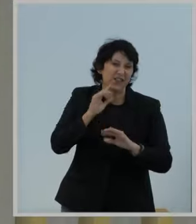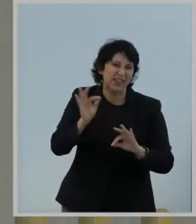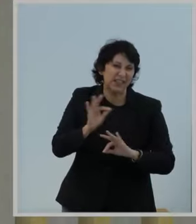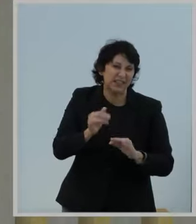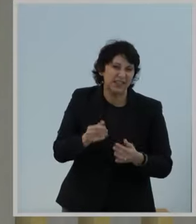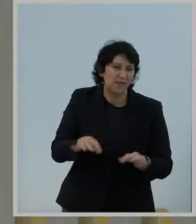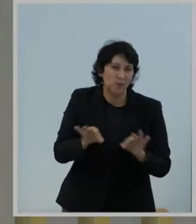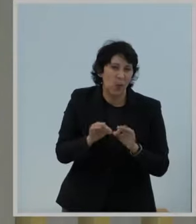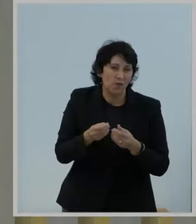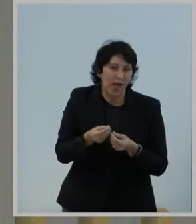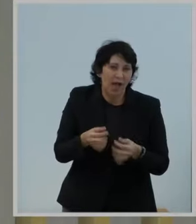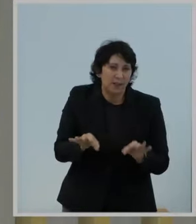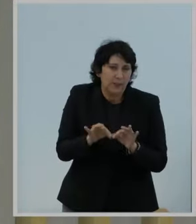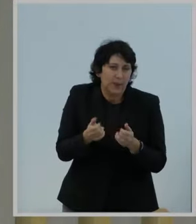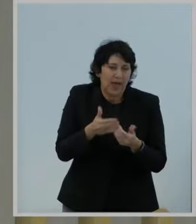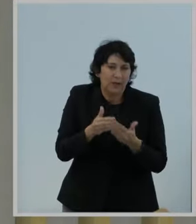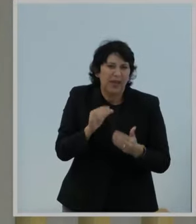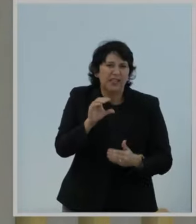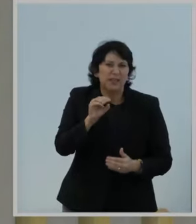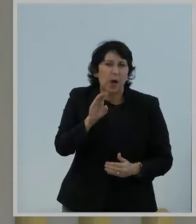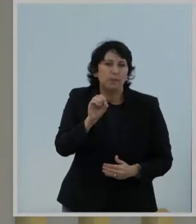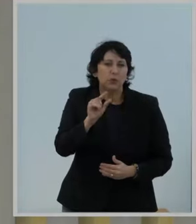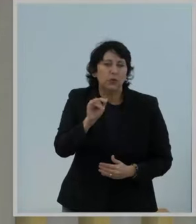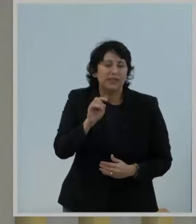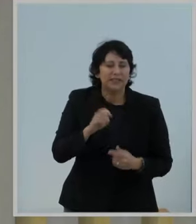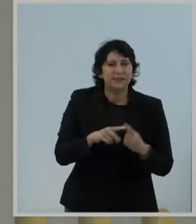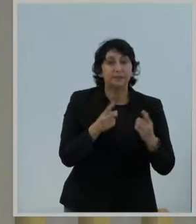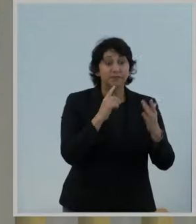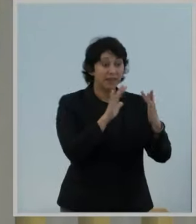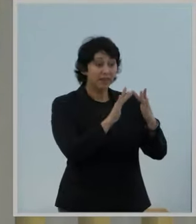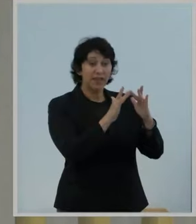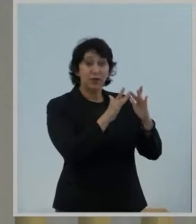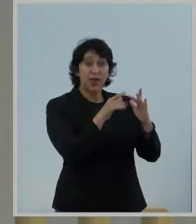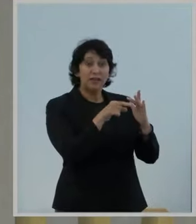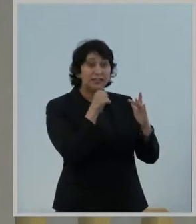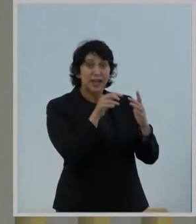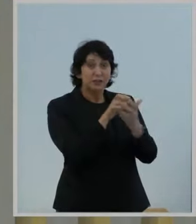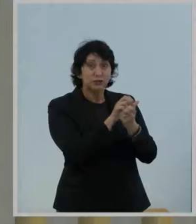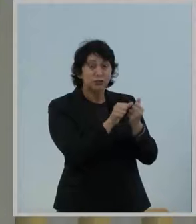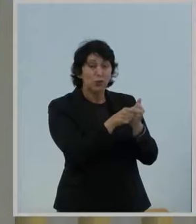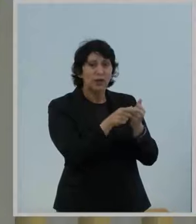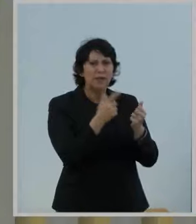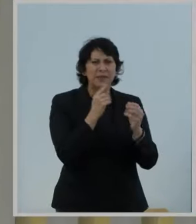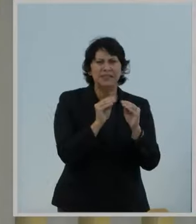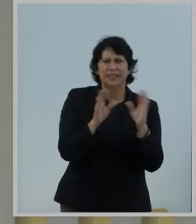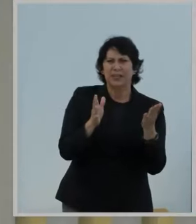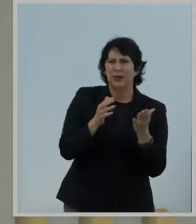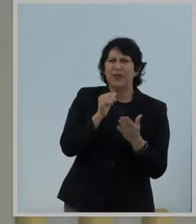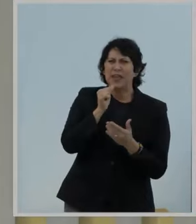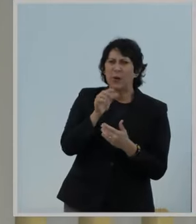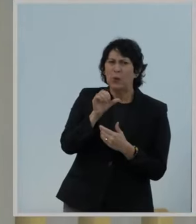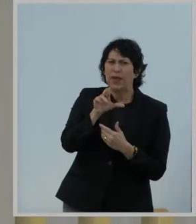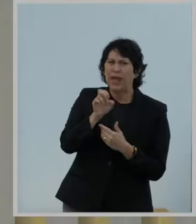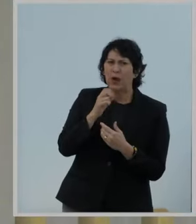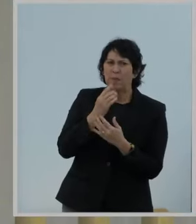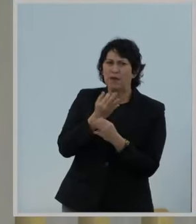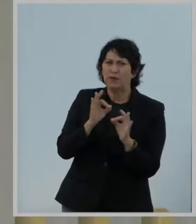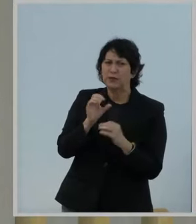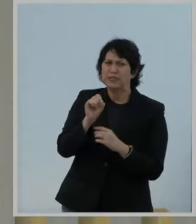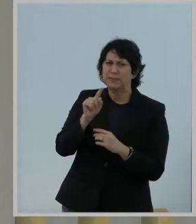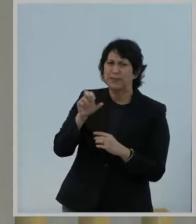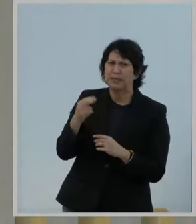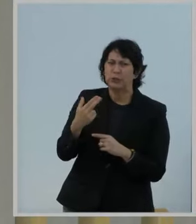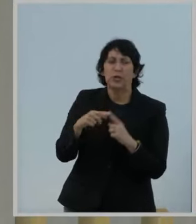Next, the Internet was not, in fact, destroyed. When it became clear that they didn't really care about free speech, Title II advocates shifted